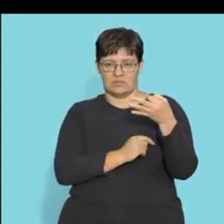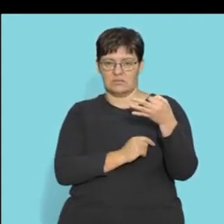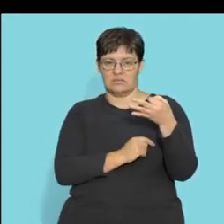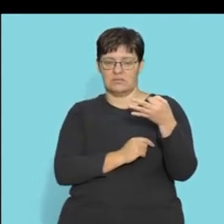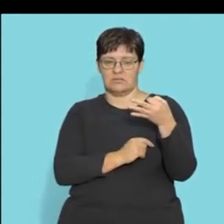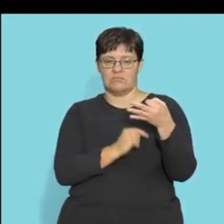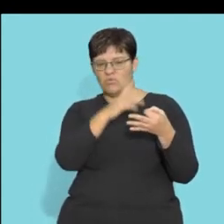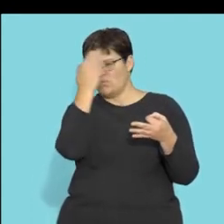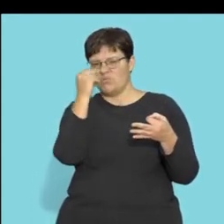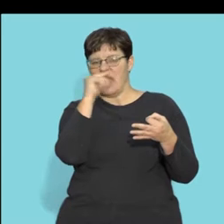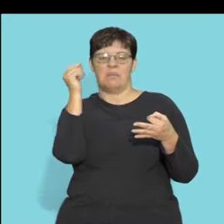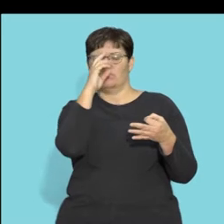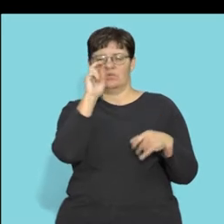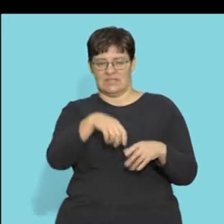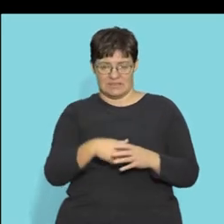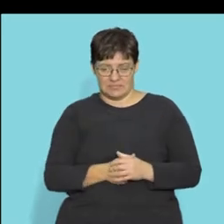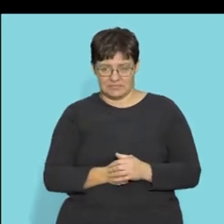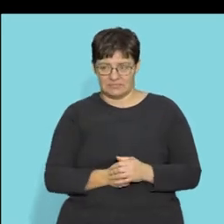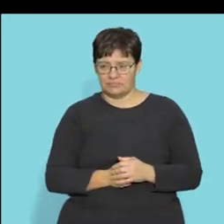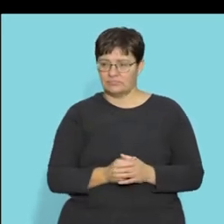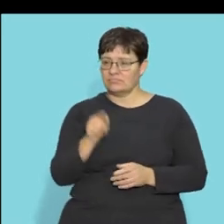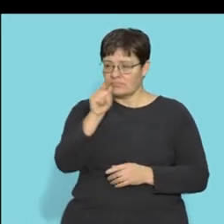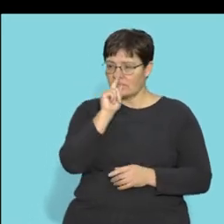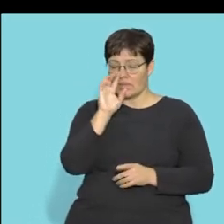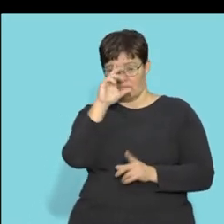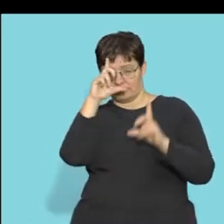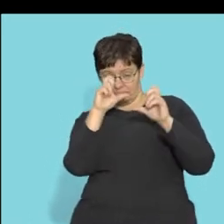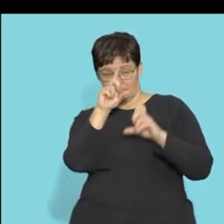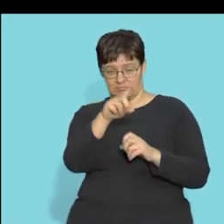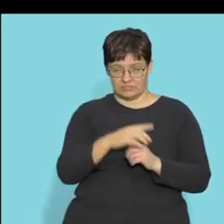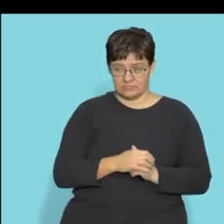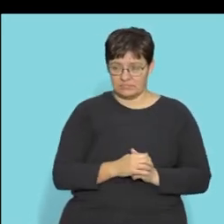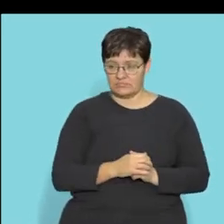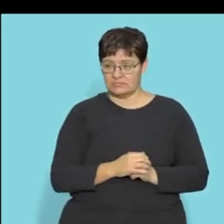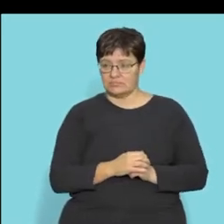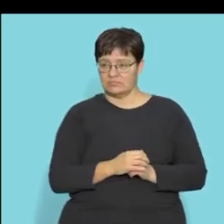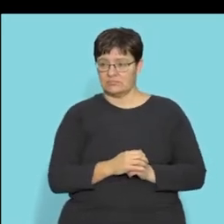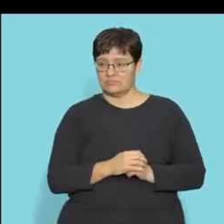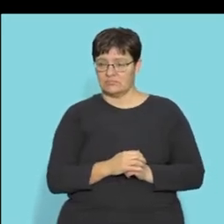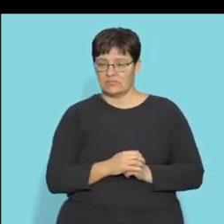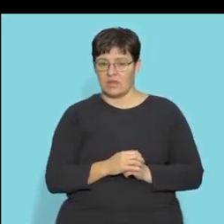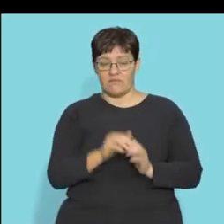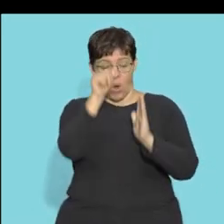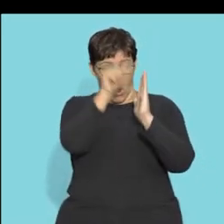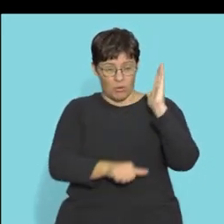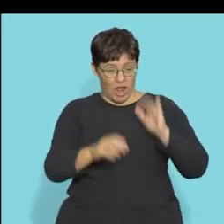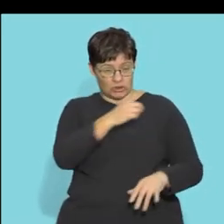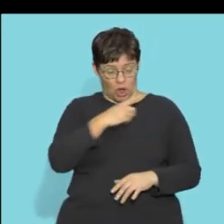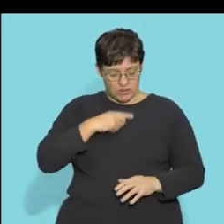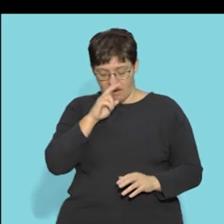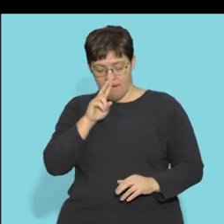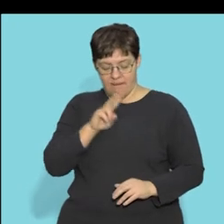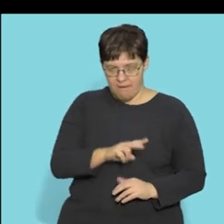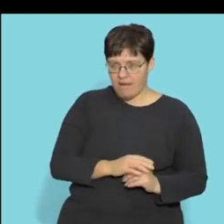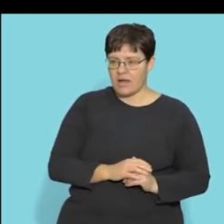call it a duramata, but you don't need to know that. Let's move on. This is an actual picture what a neurosurgeon will see.